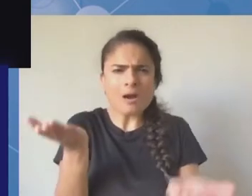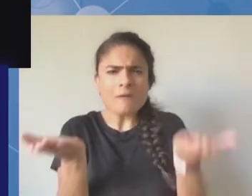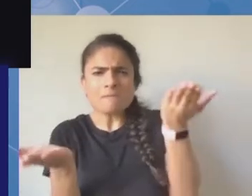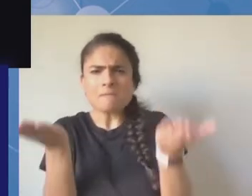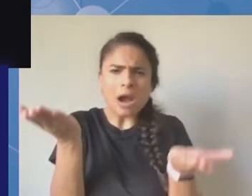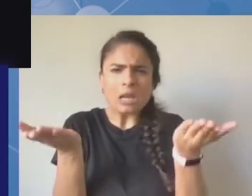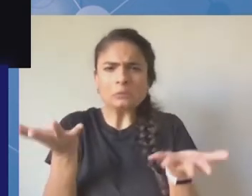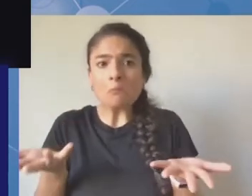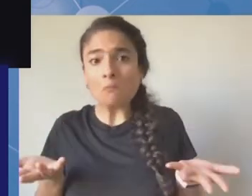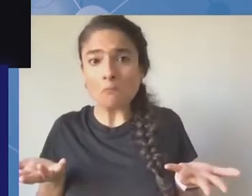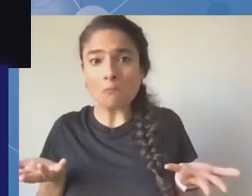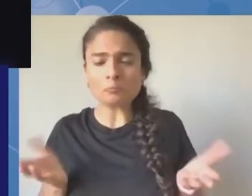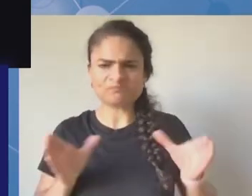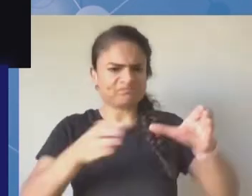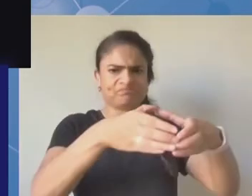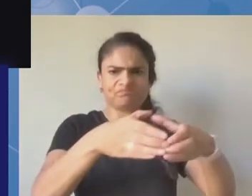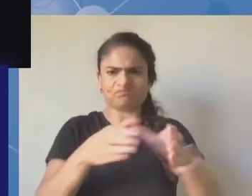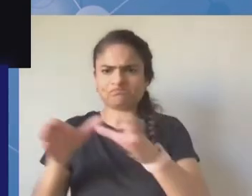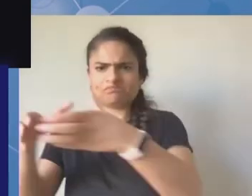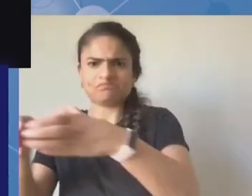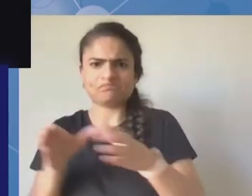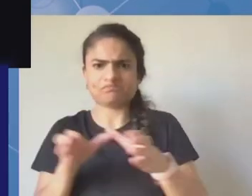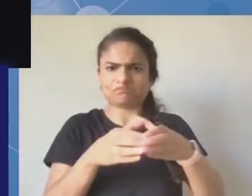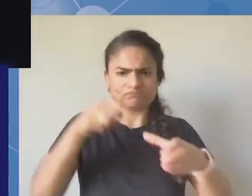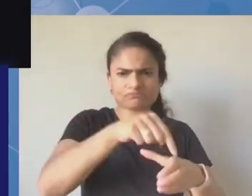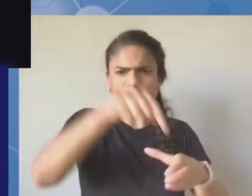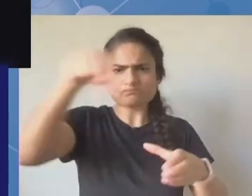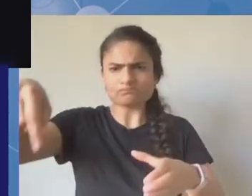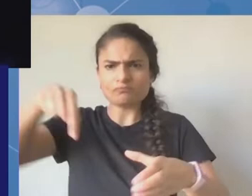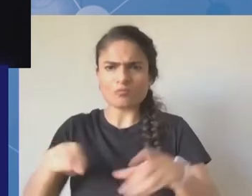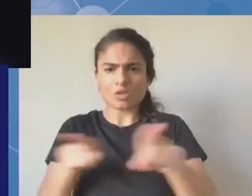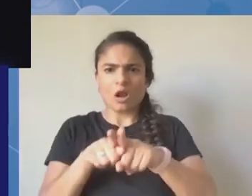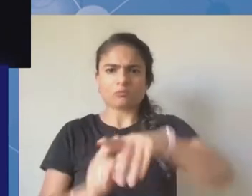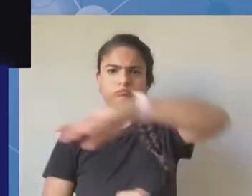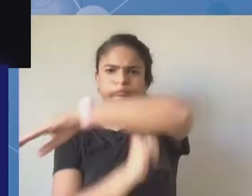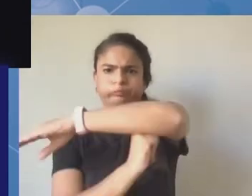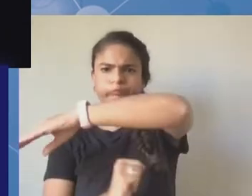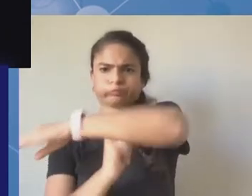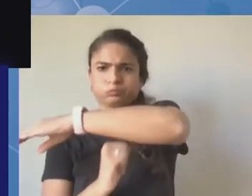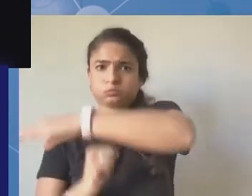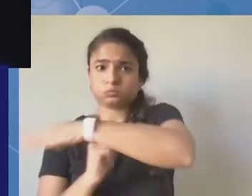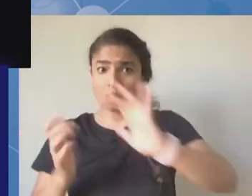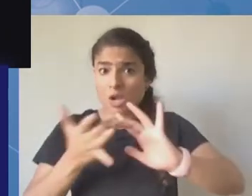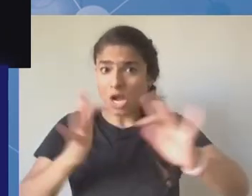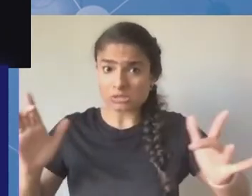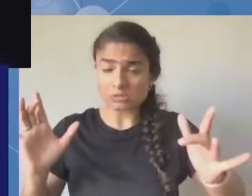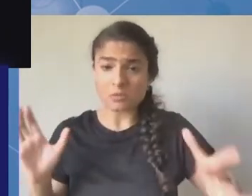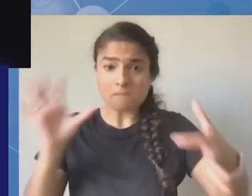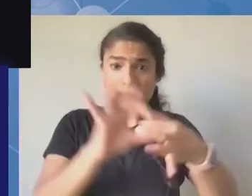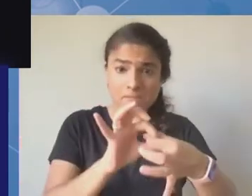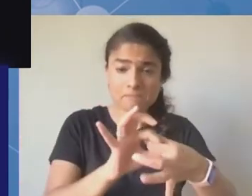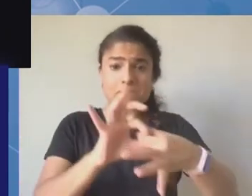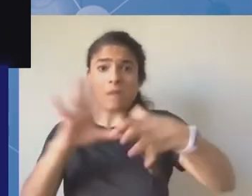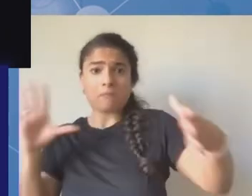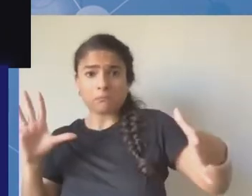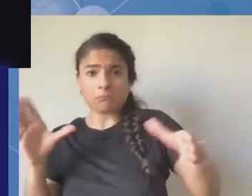importantly, empathy driven with humanistic approaches. George Orlewans said, who controls the past controls